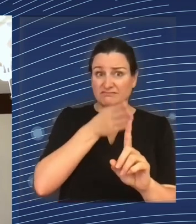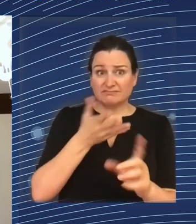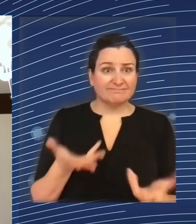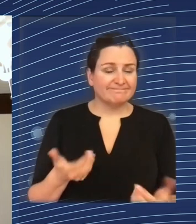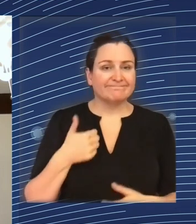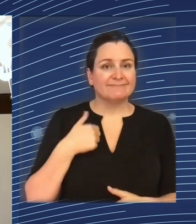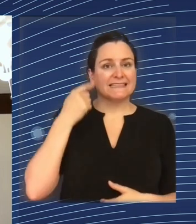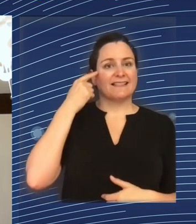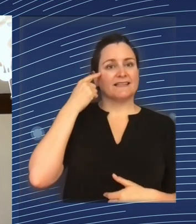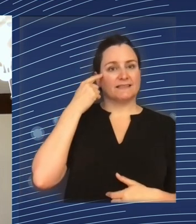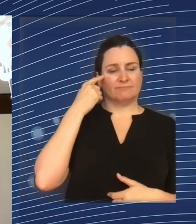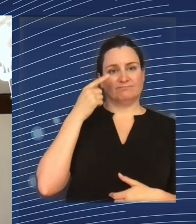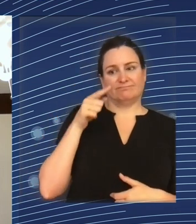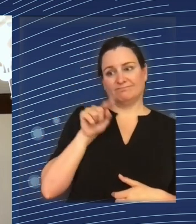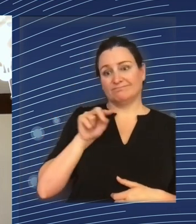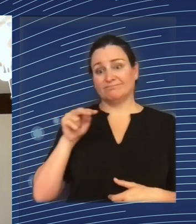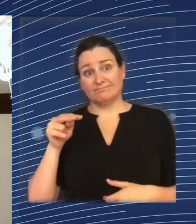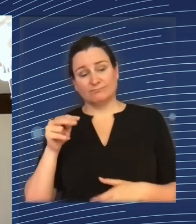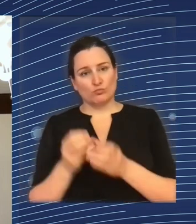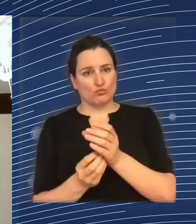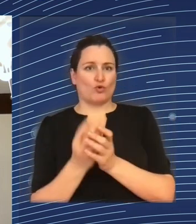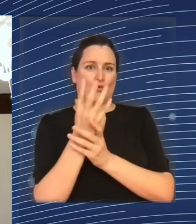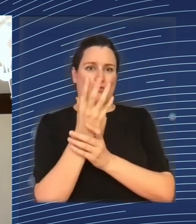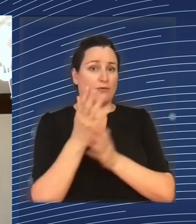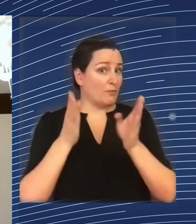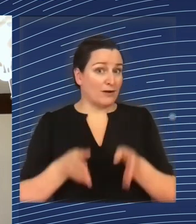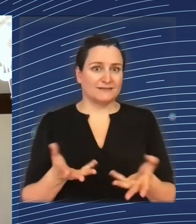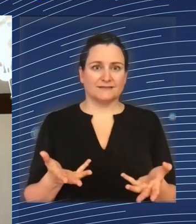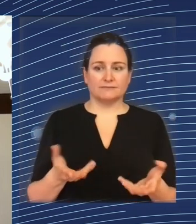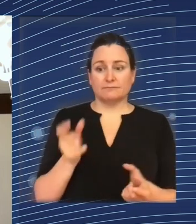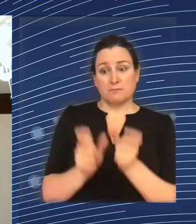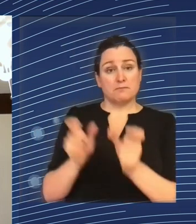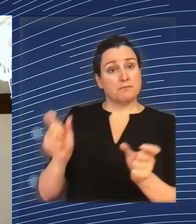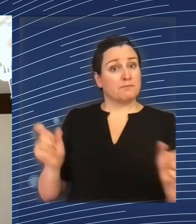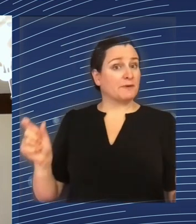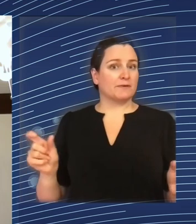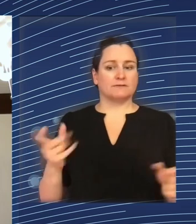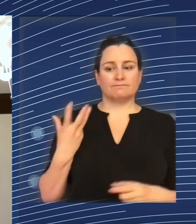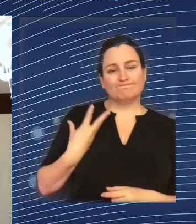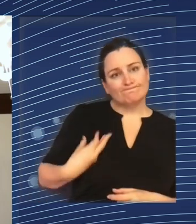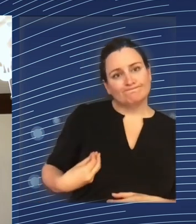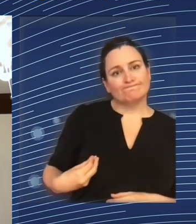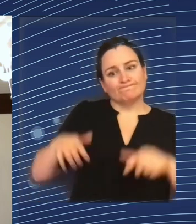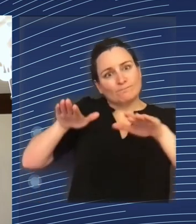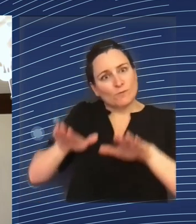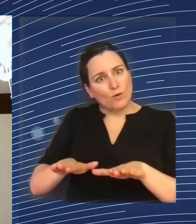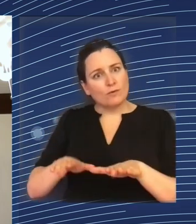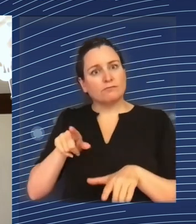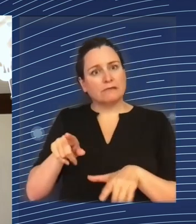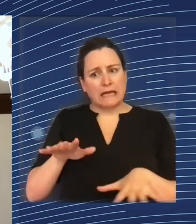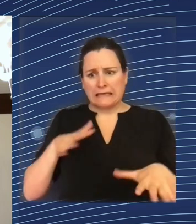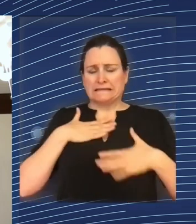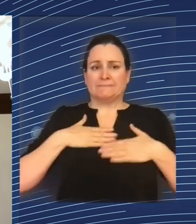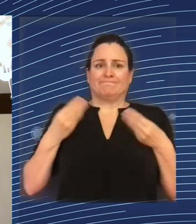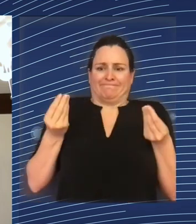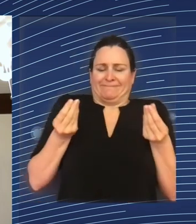perspective helps those who are on the bottom of the growth distribution or who see negative growth. I